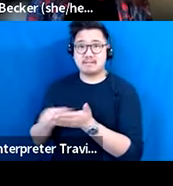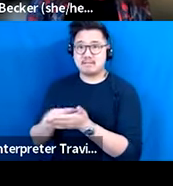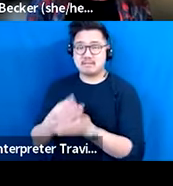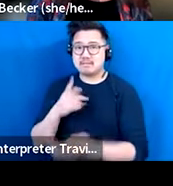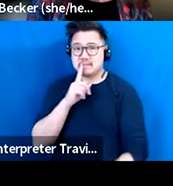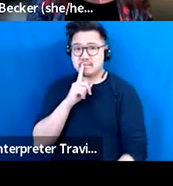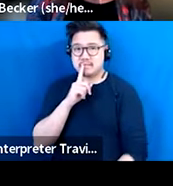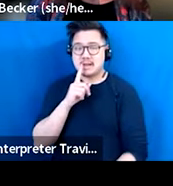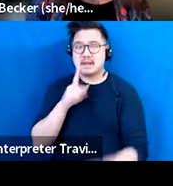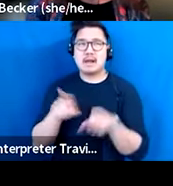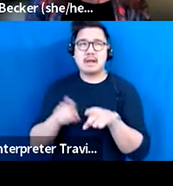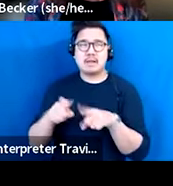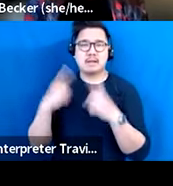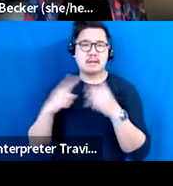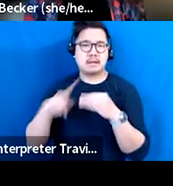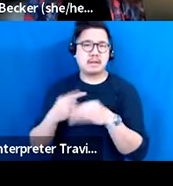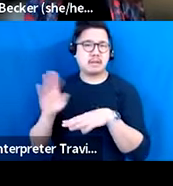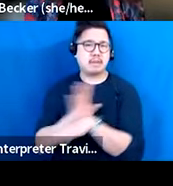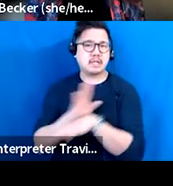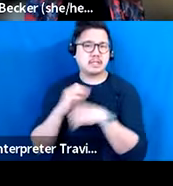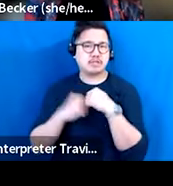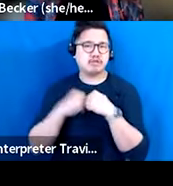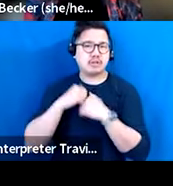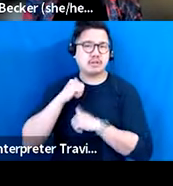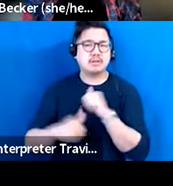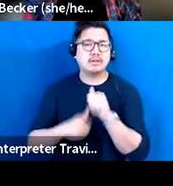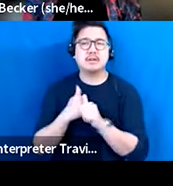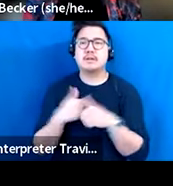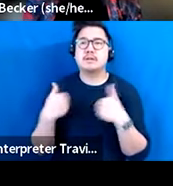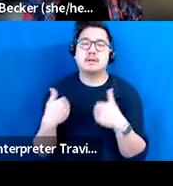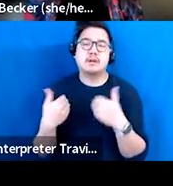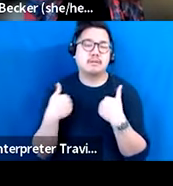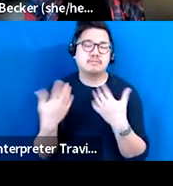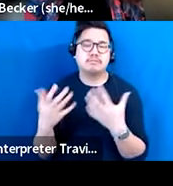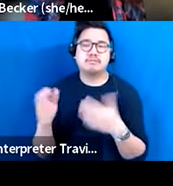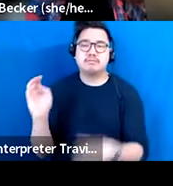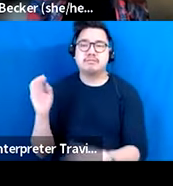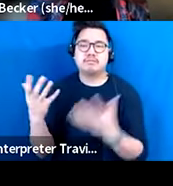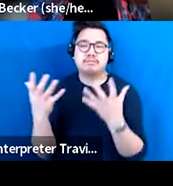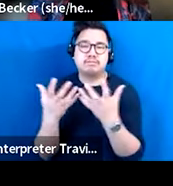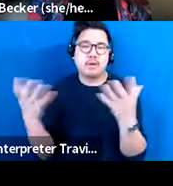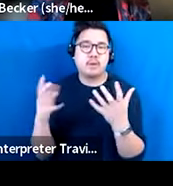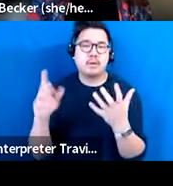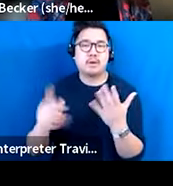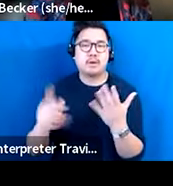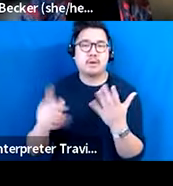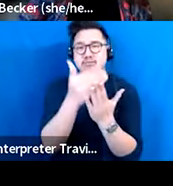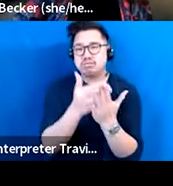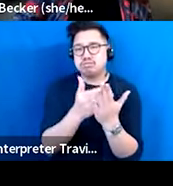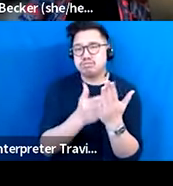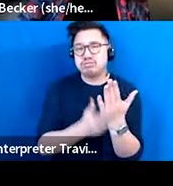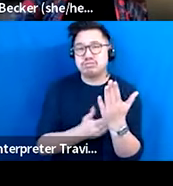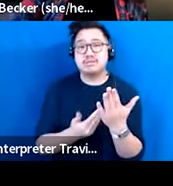is that business structure behind that? These are some of the other millions of questions. What a good panelist, no answers, but lots of questions.